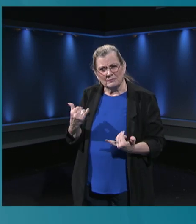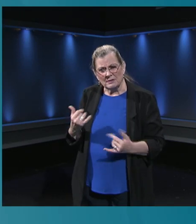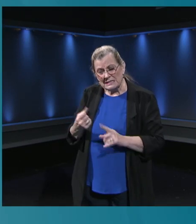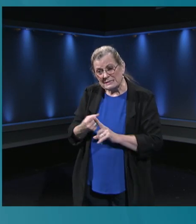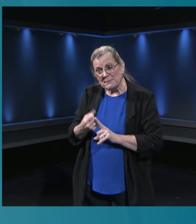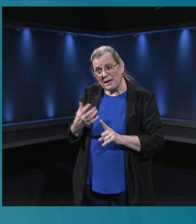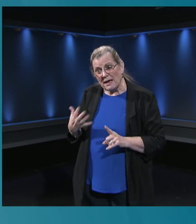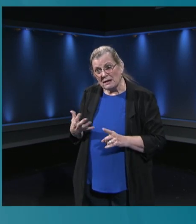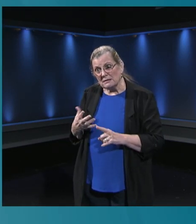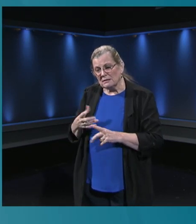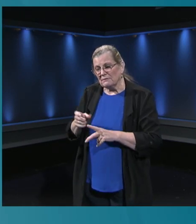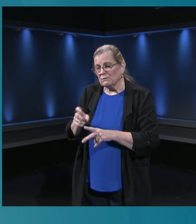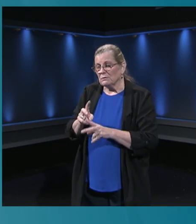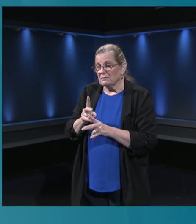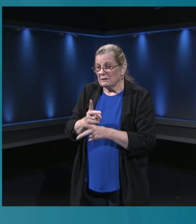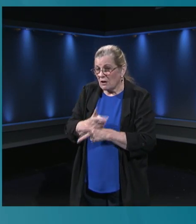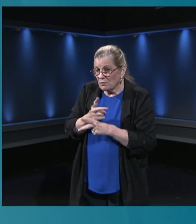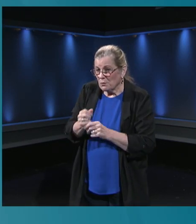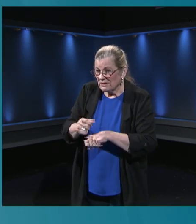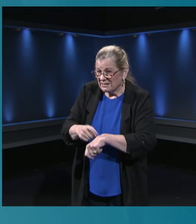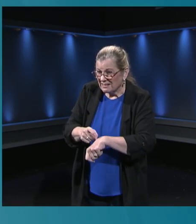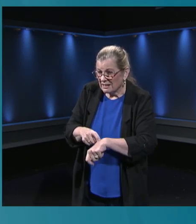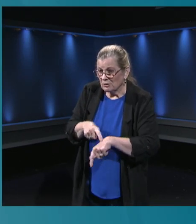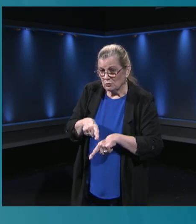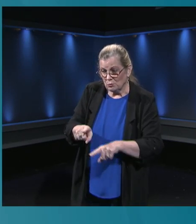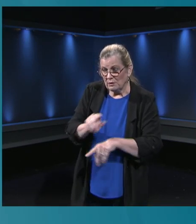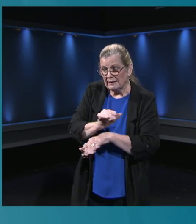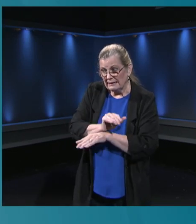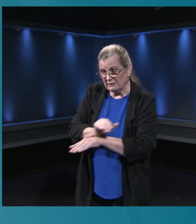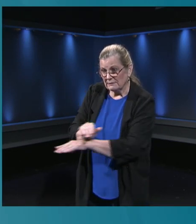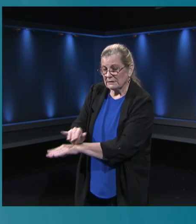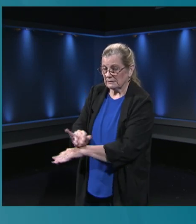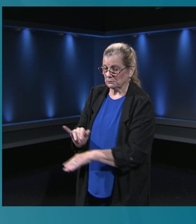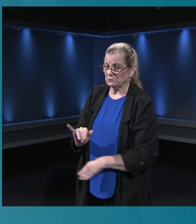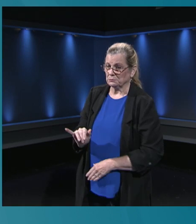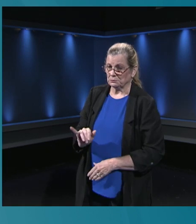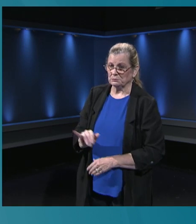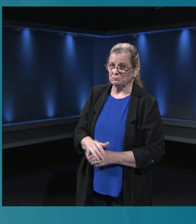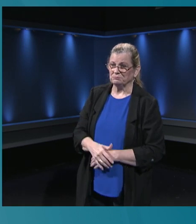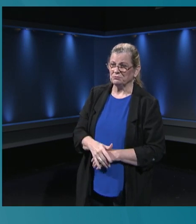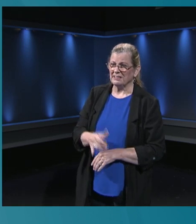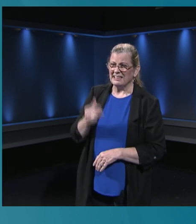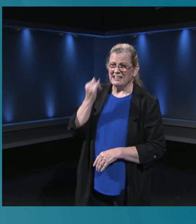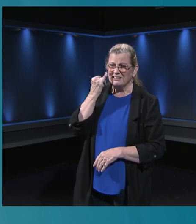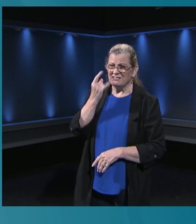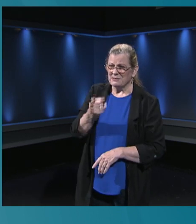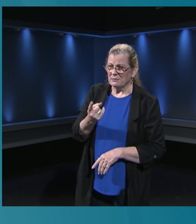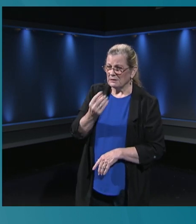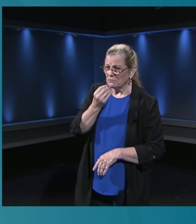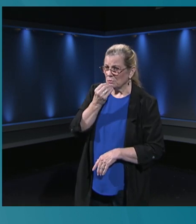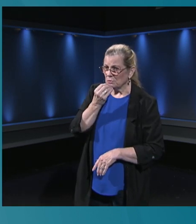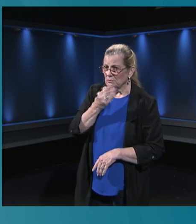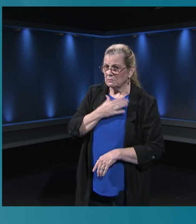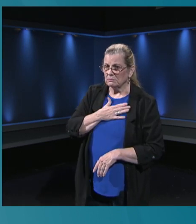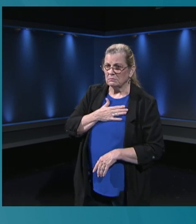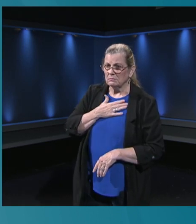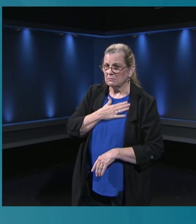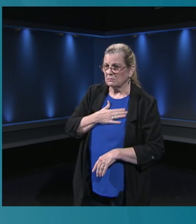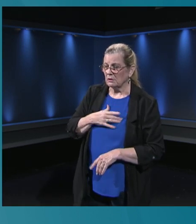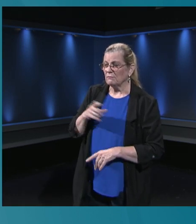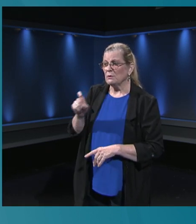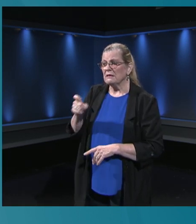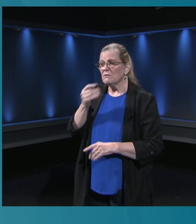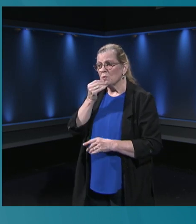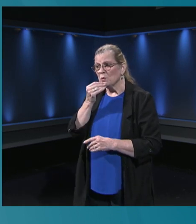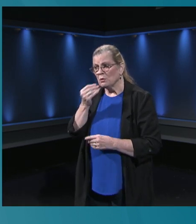So if you are in need of food support, if you're in need of school supplies, please do reach out to your school. We've provided every school,